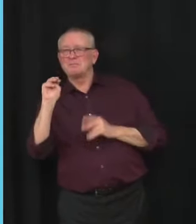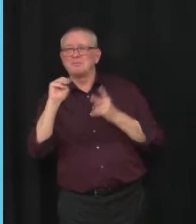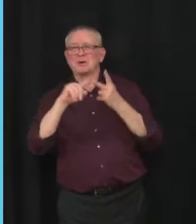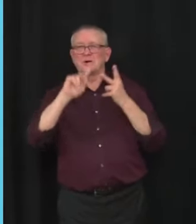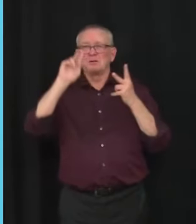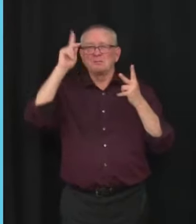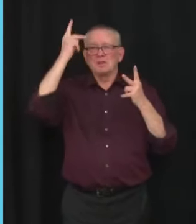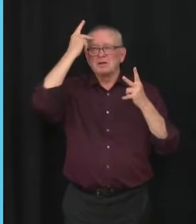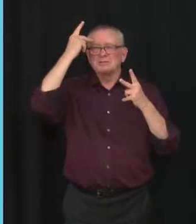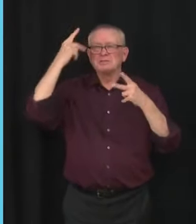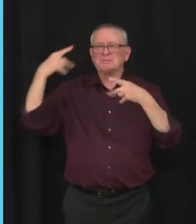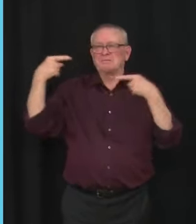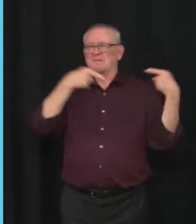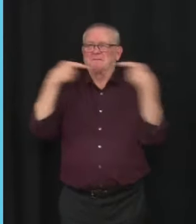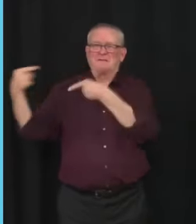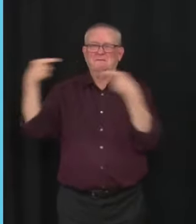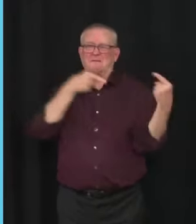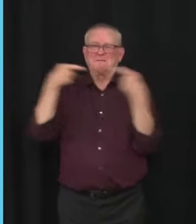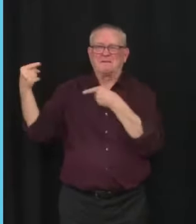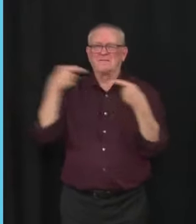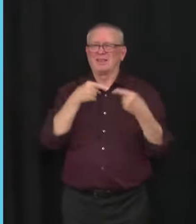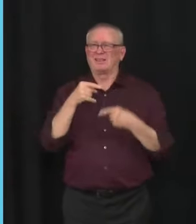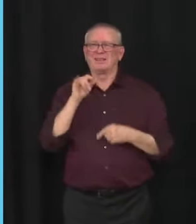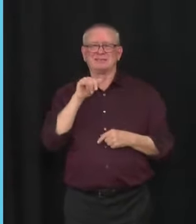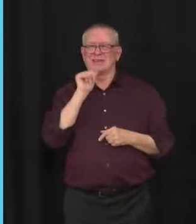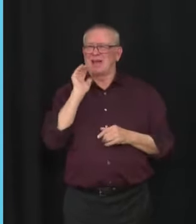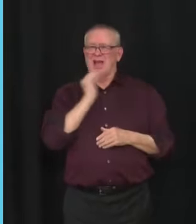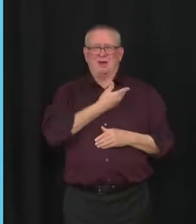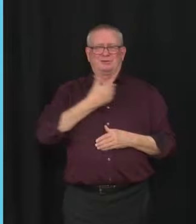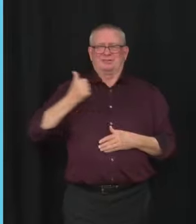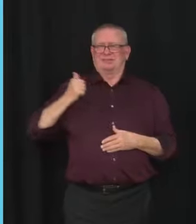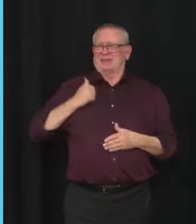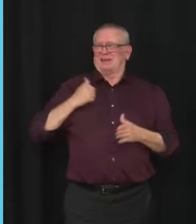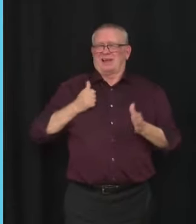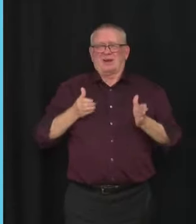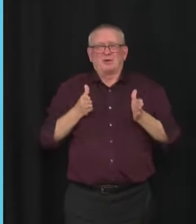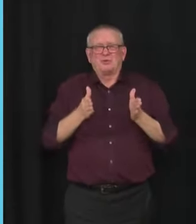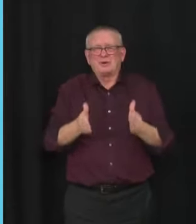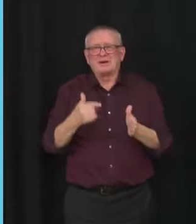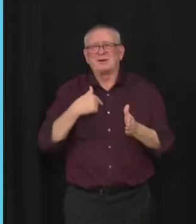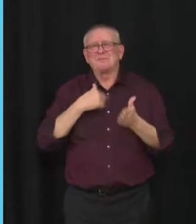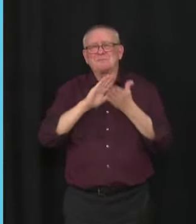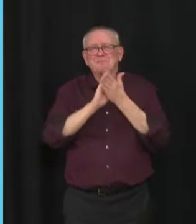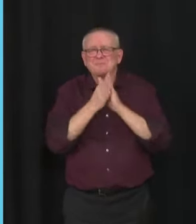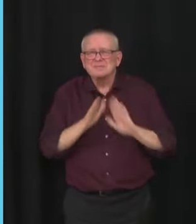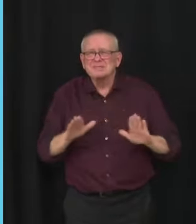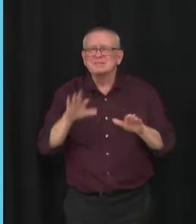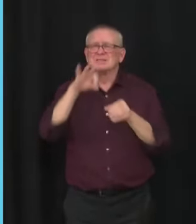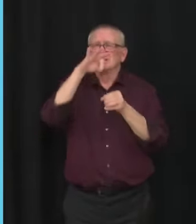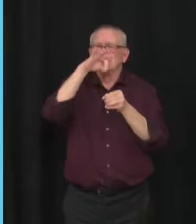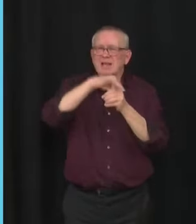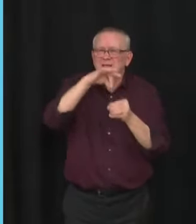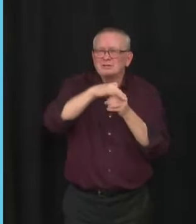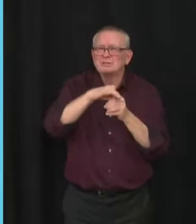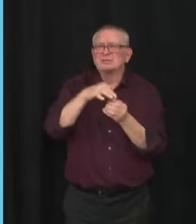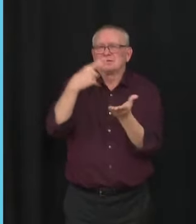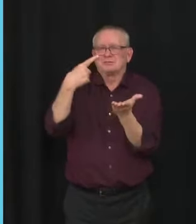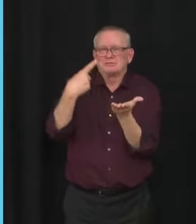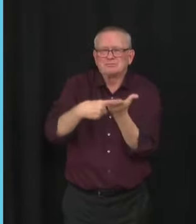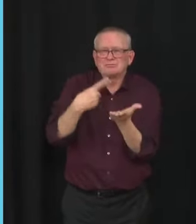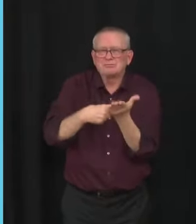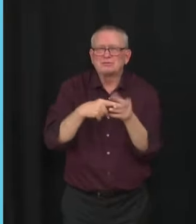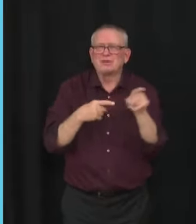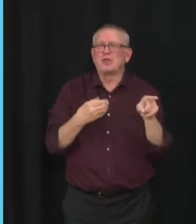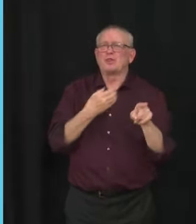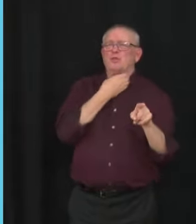Canada. We resolve differences peacefully and democratically. Not by threatening to throw our opponents in jail, as